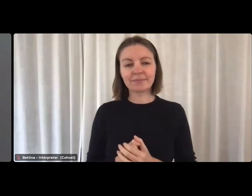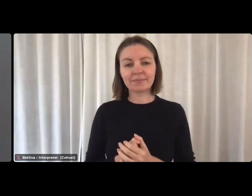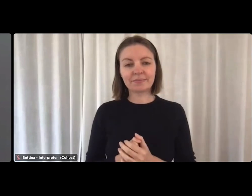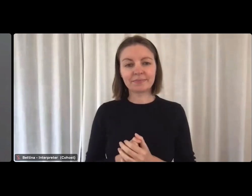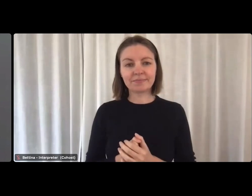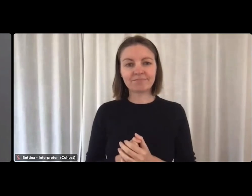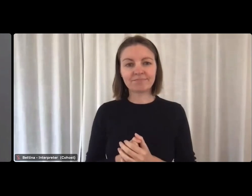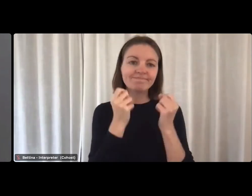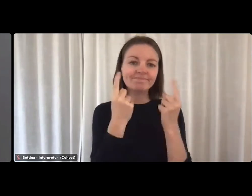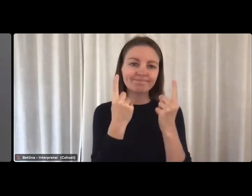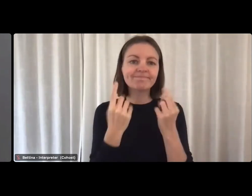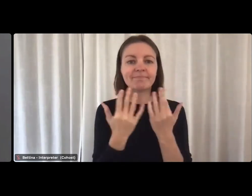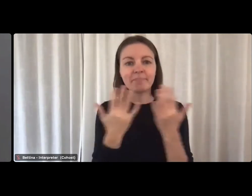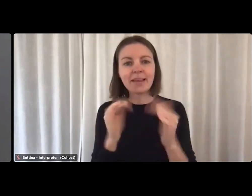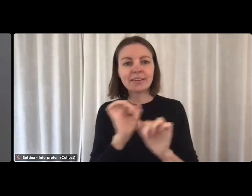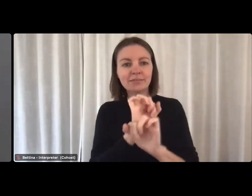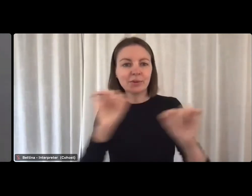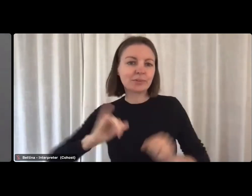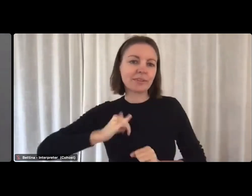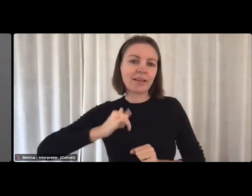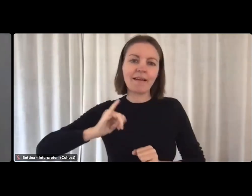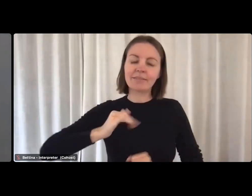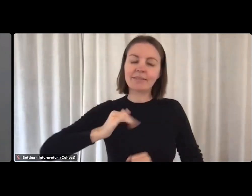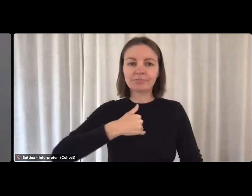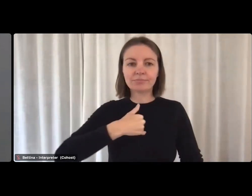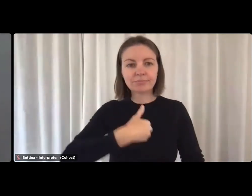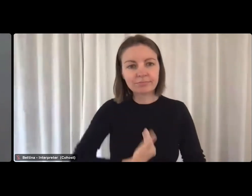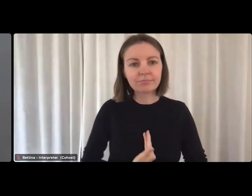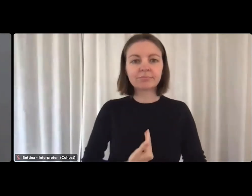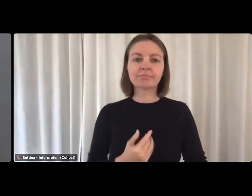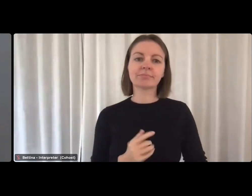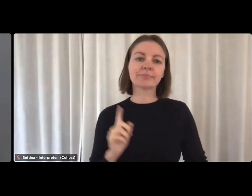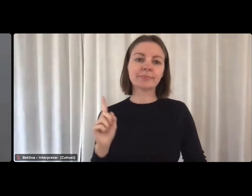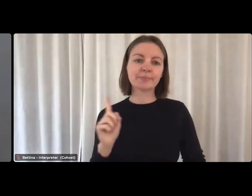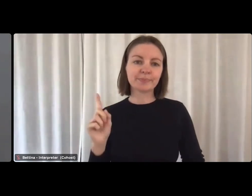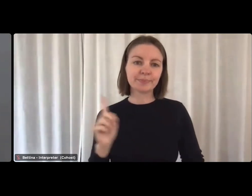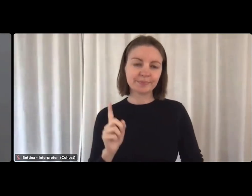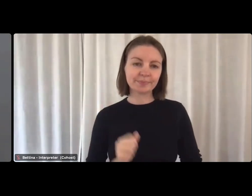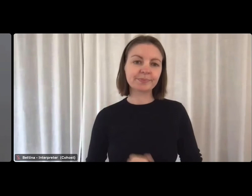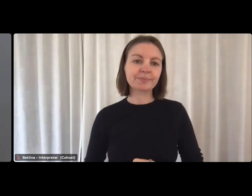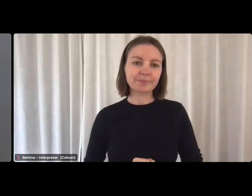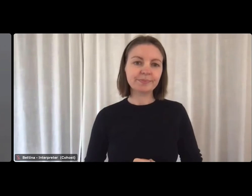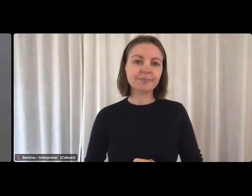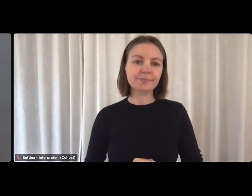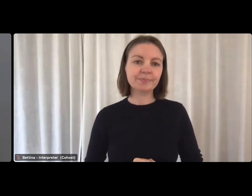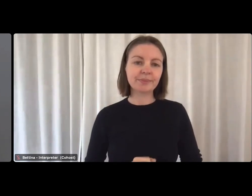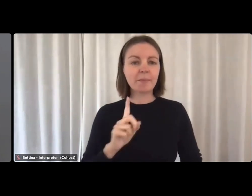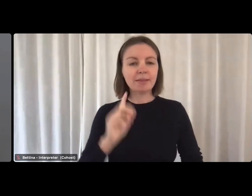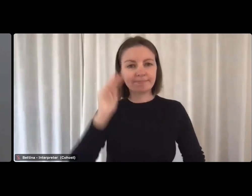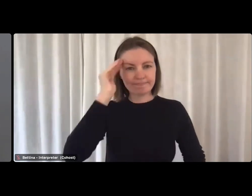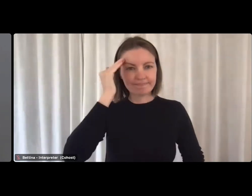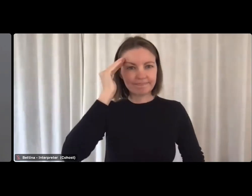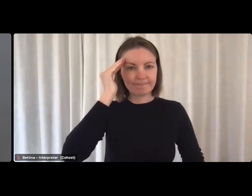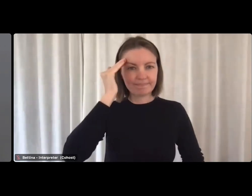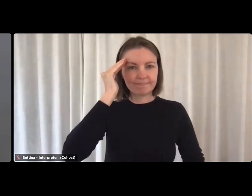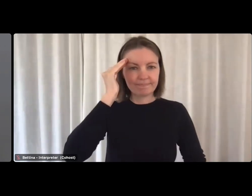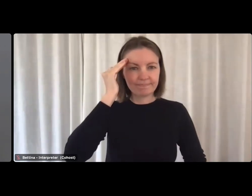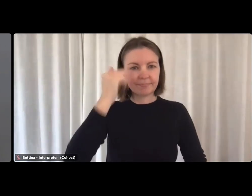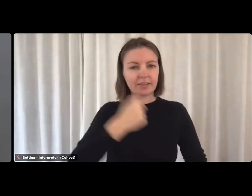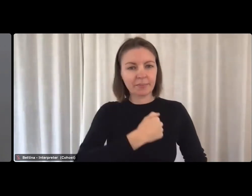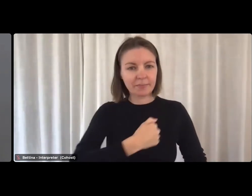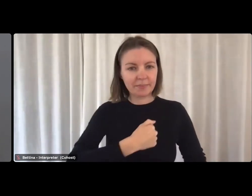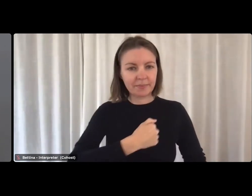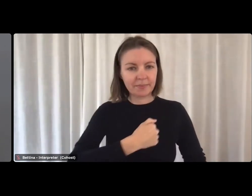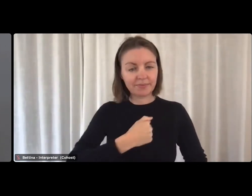that many of your existing workforce are very tired, but they are unwavering in their commitment to aged